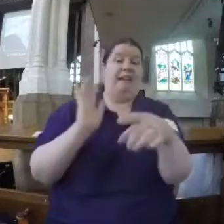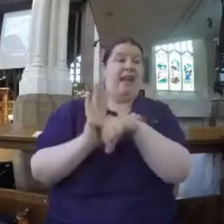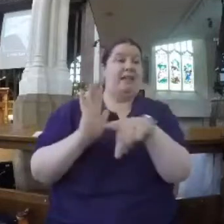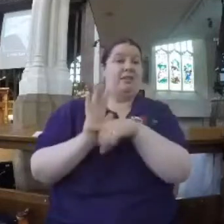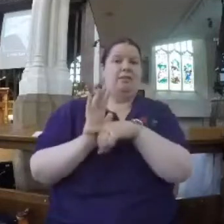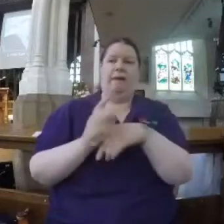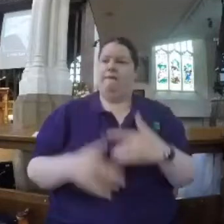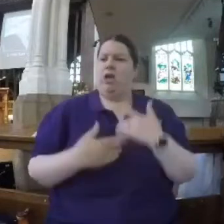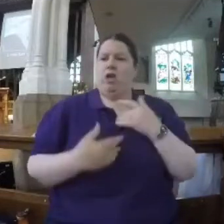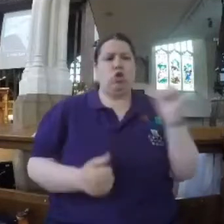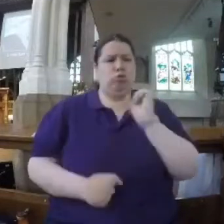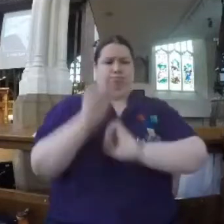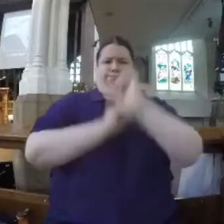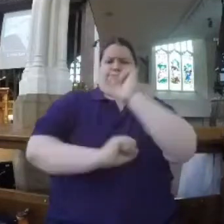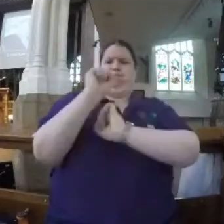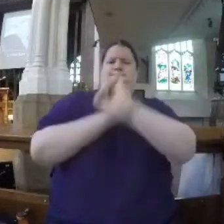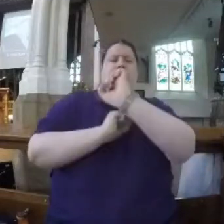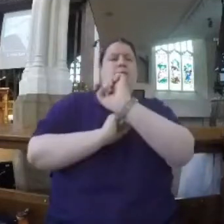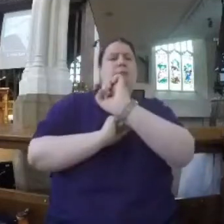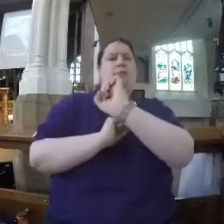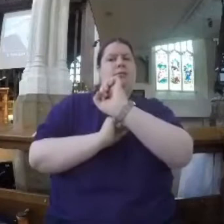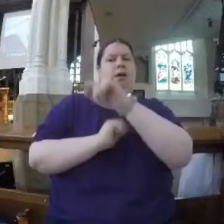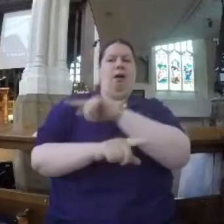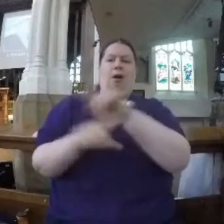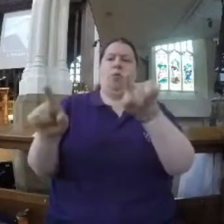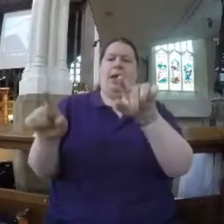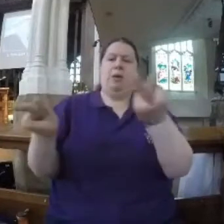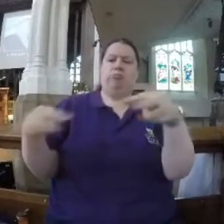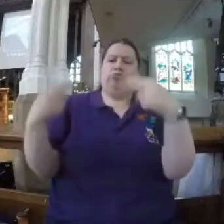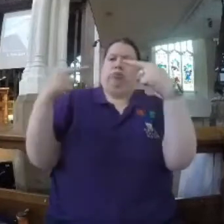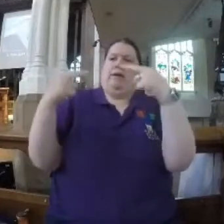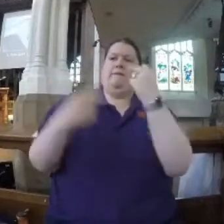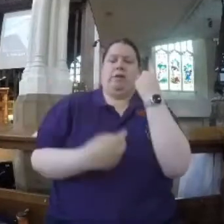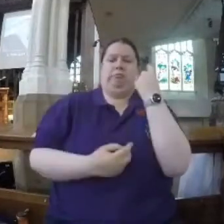urge to defend myself. How other people perceive me is important to me.